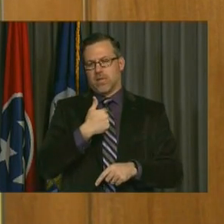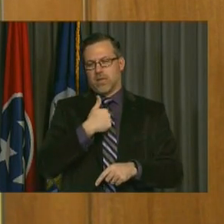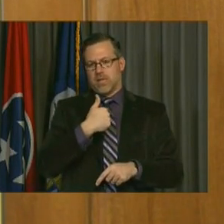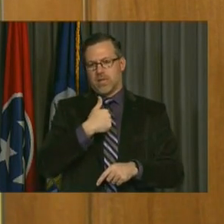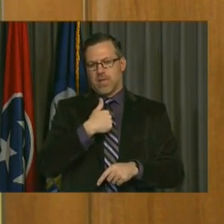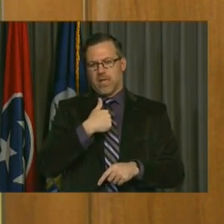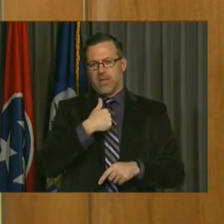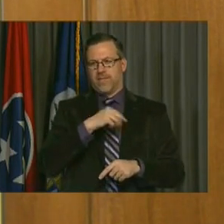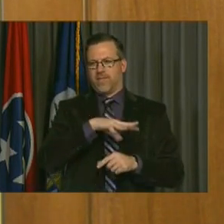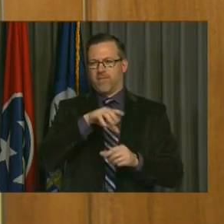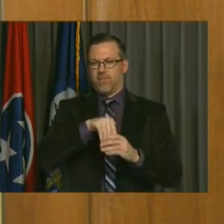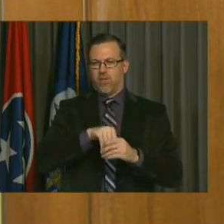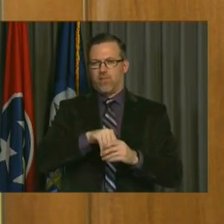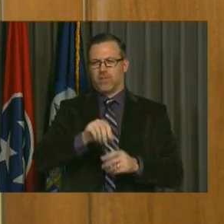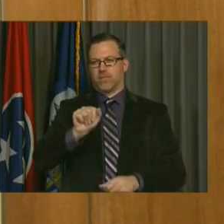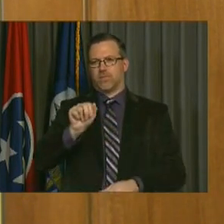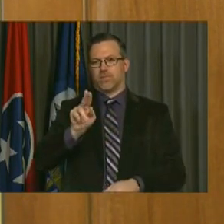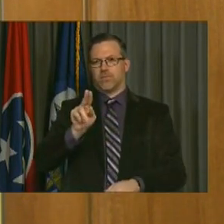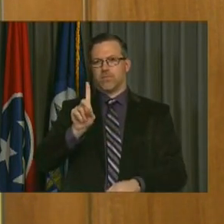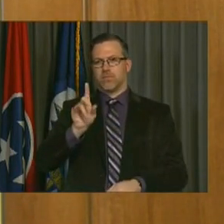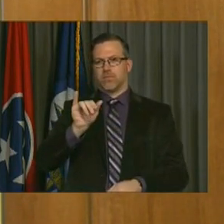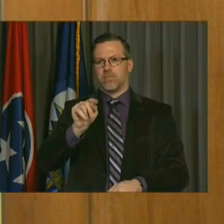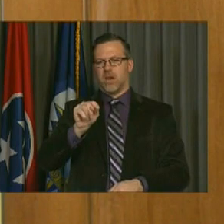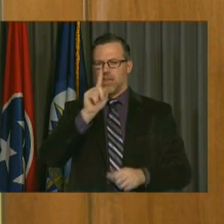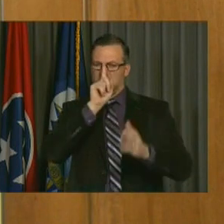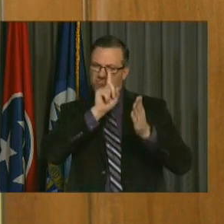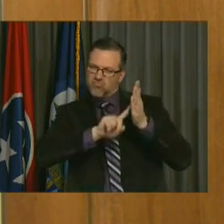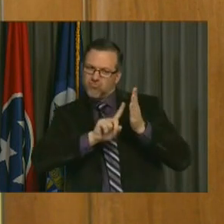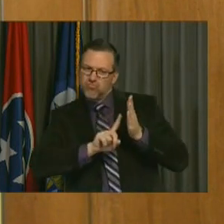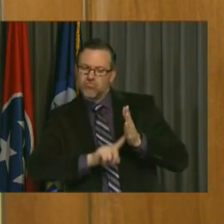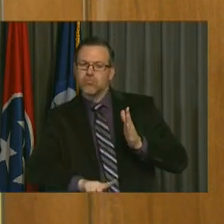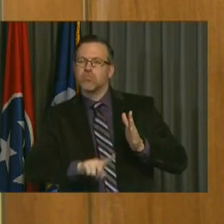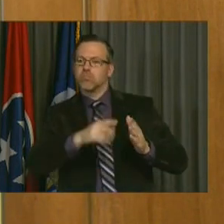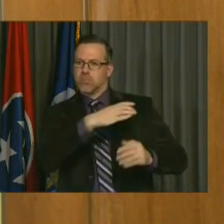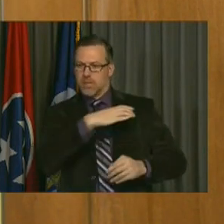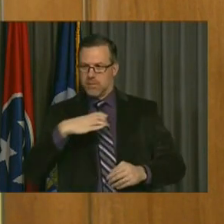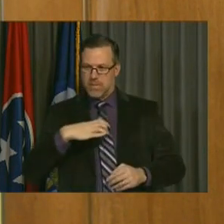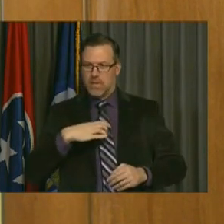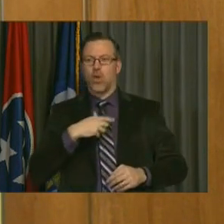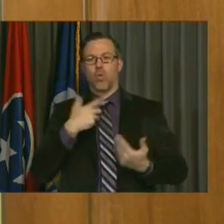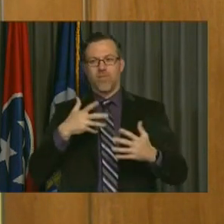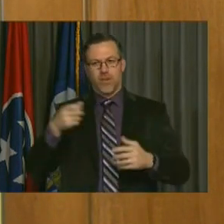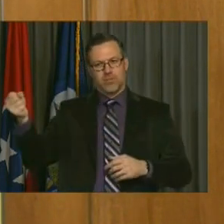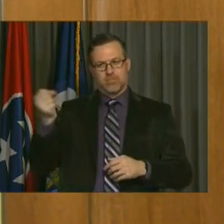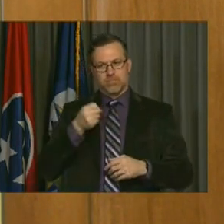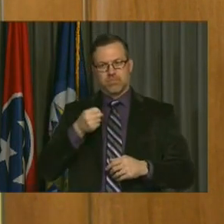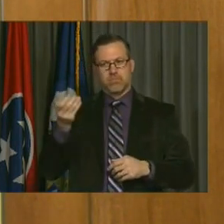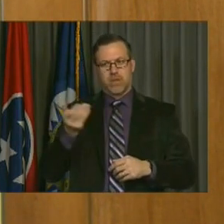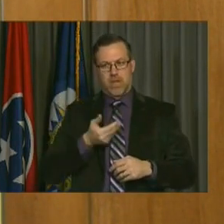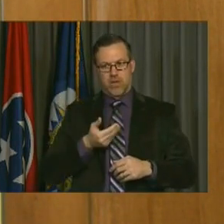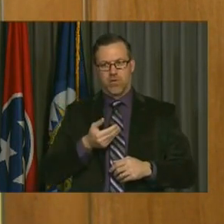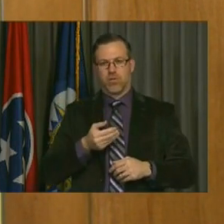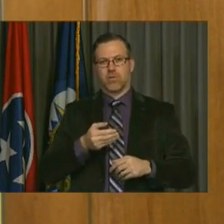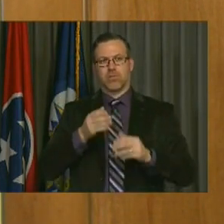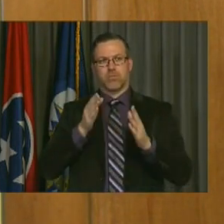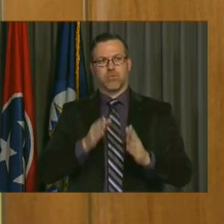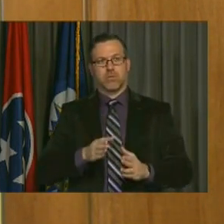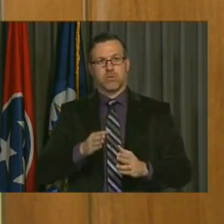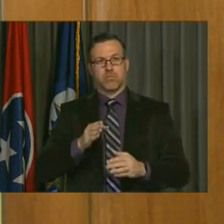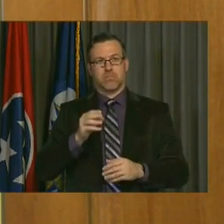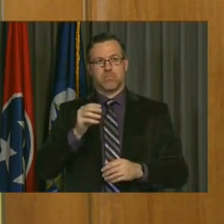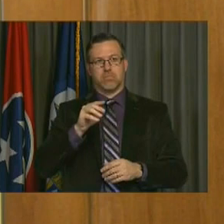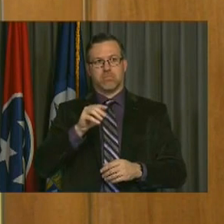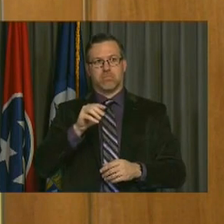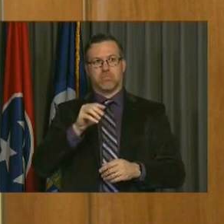Metro Audit Committee. We have now appointed a permanent internal auditor, Lauren Riley, and I've had some